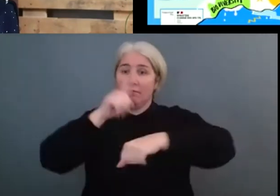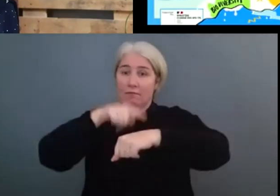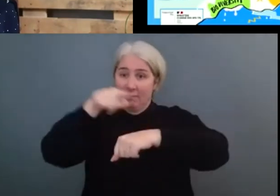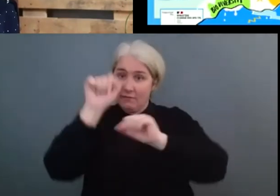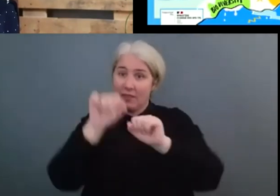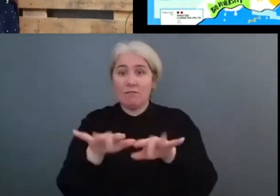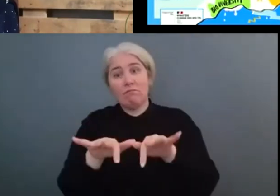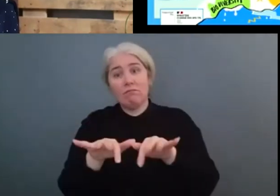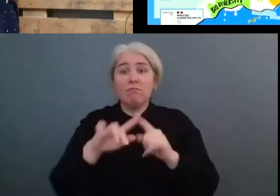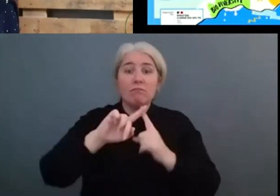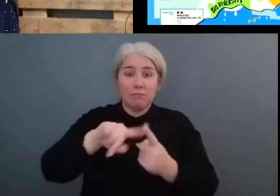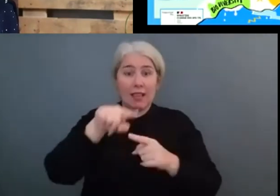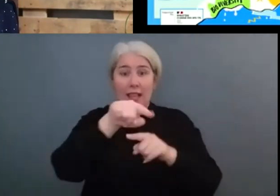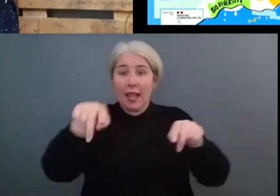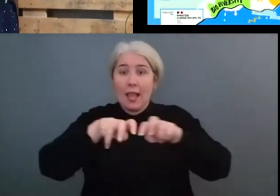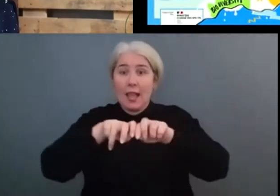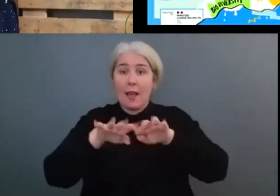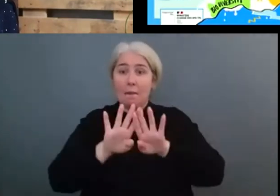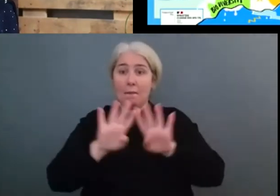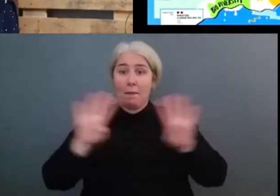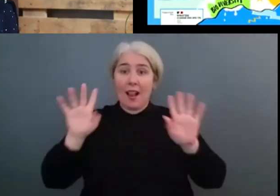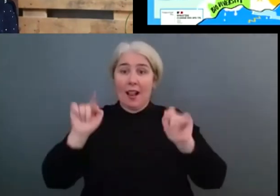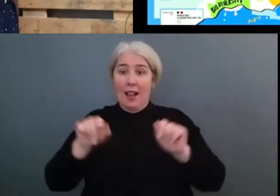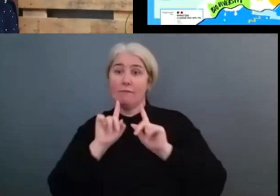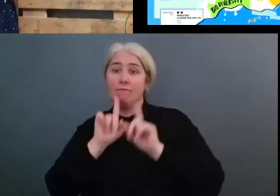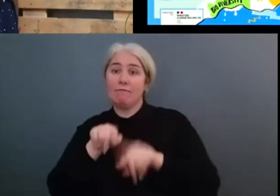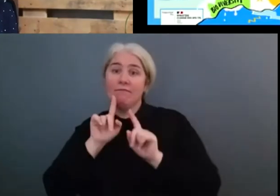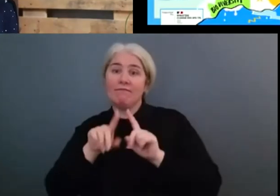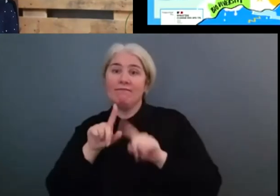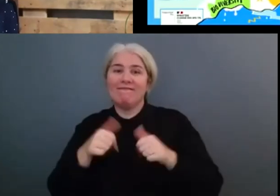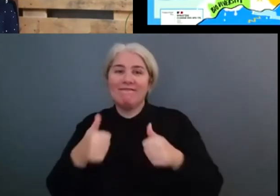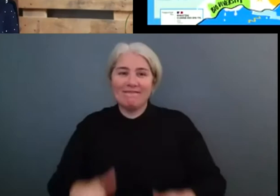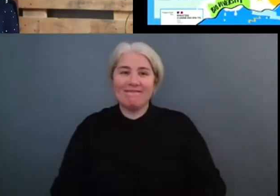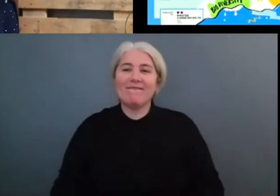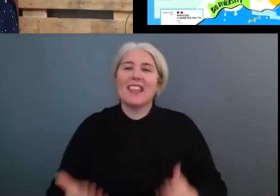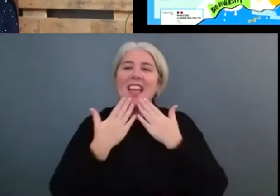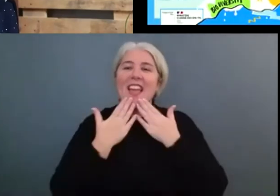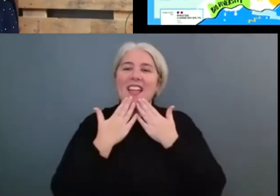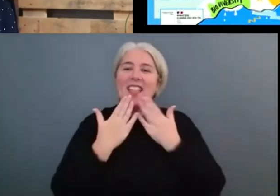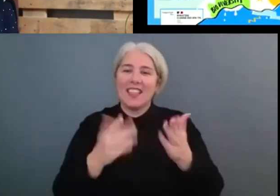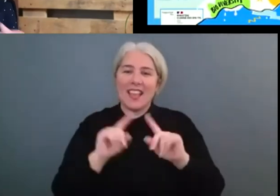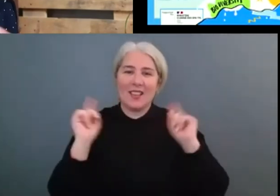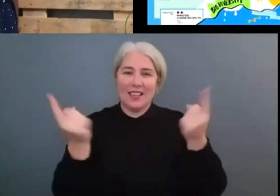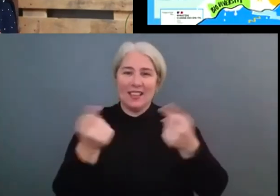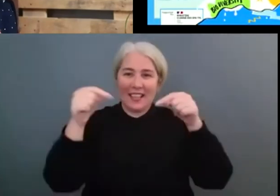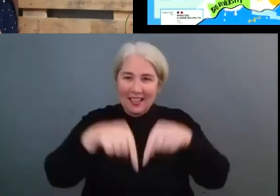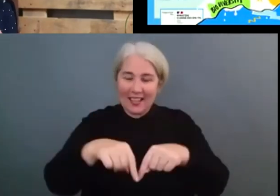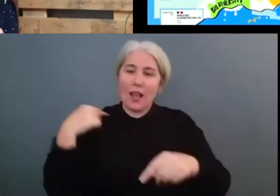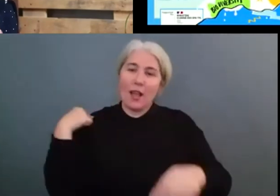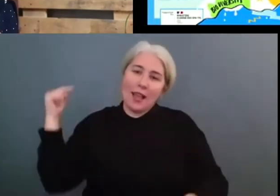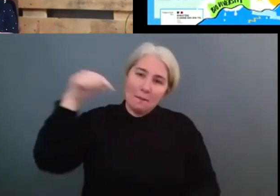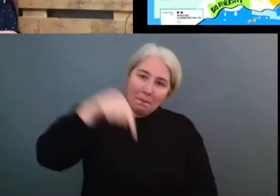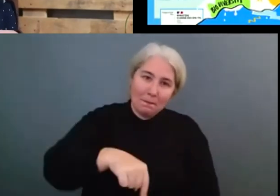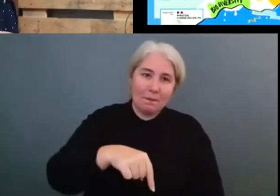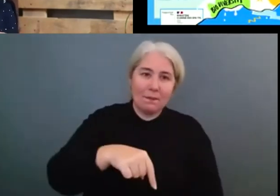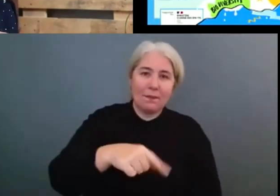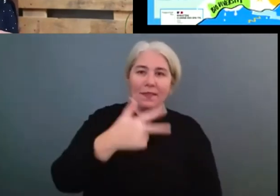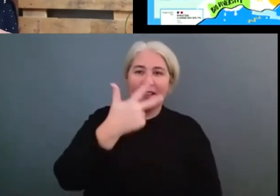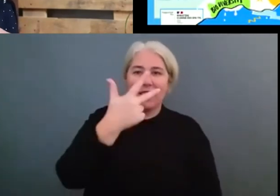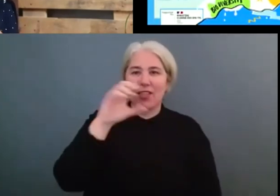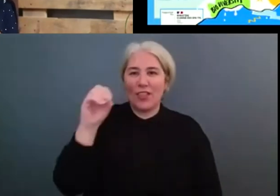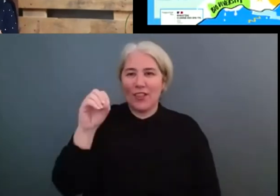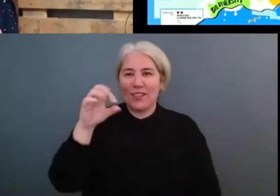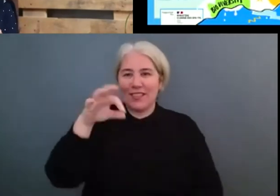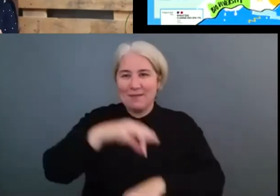do so. Thank you for being with us. We will be back after a short break.